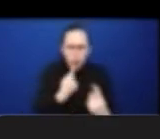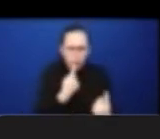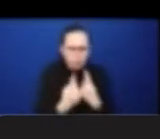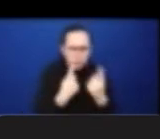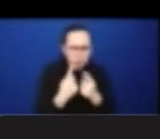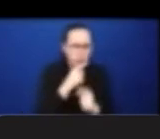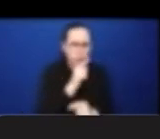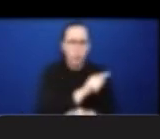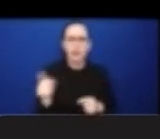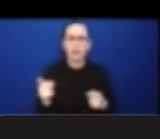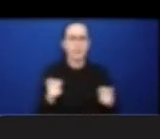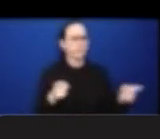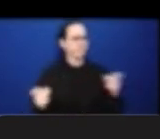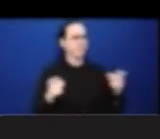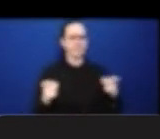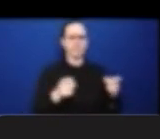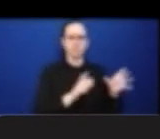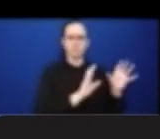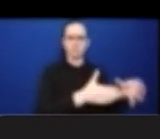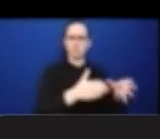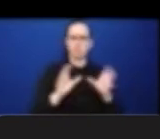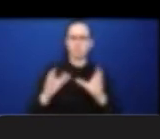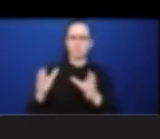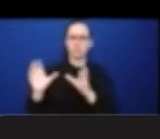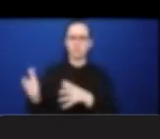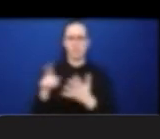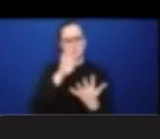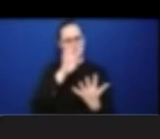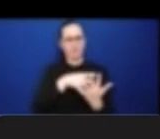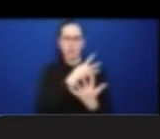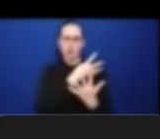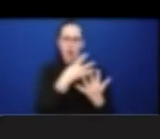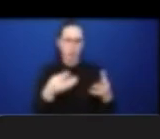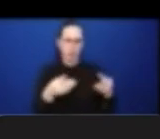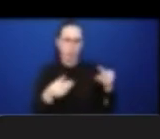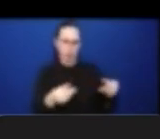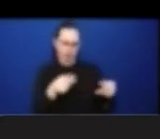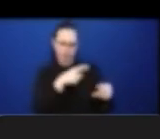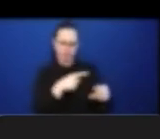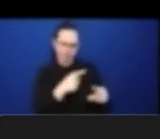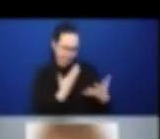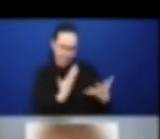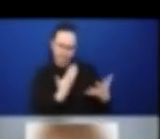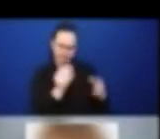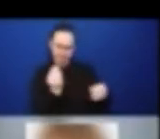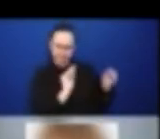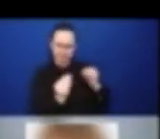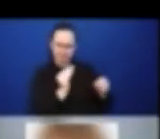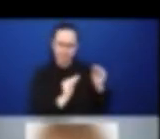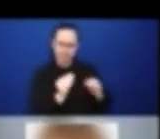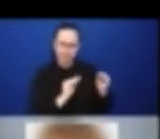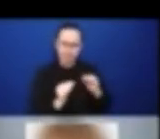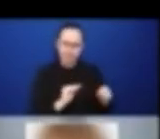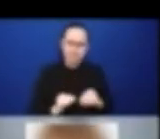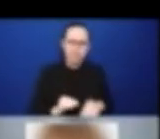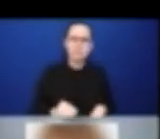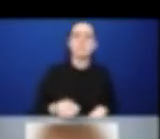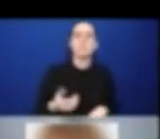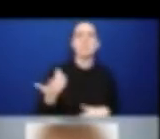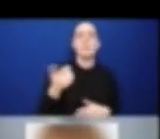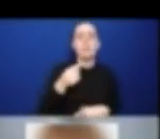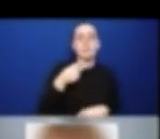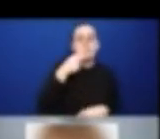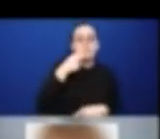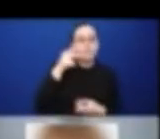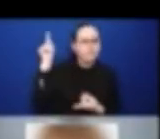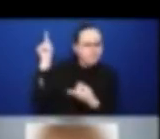Convention on Tobacco Control, and the United Nations Development Program from 2019 to 2021. He served